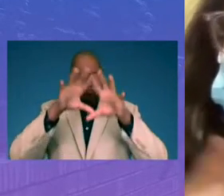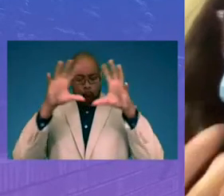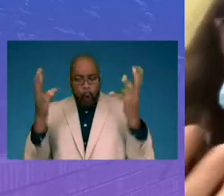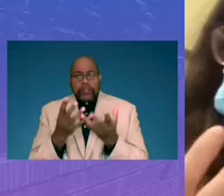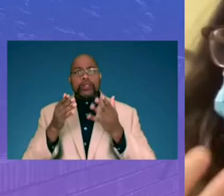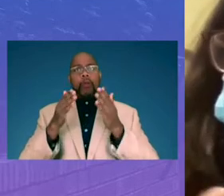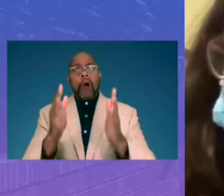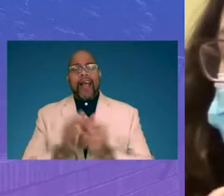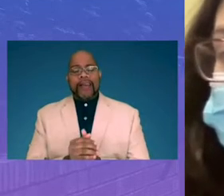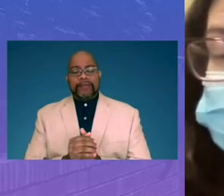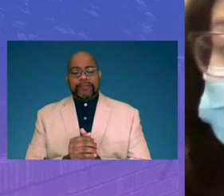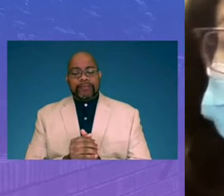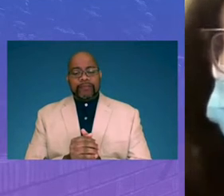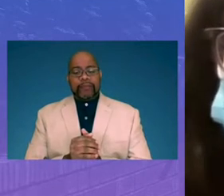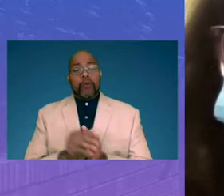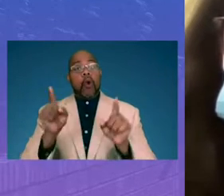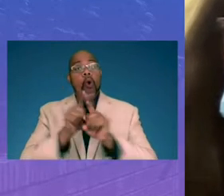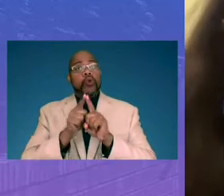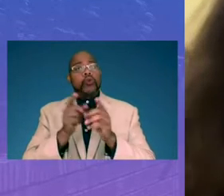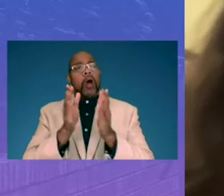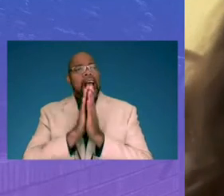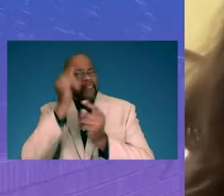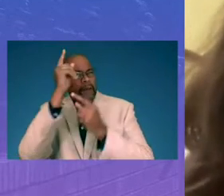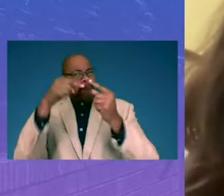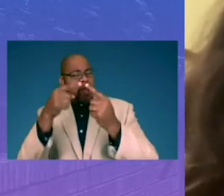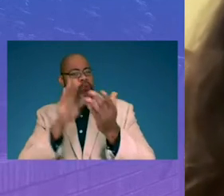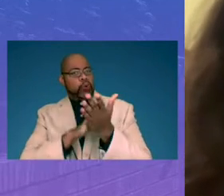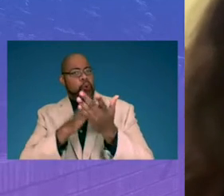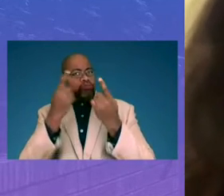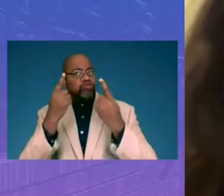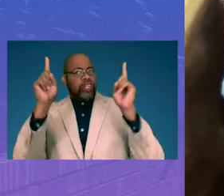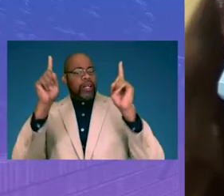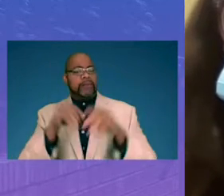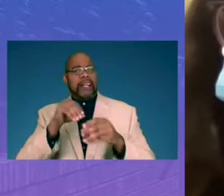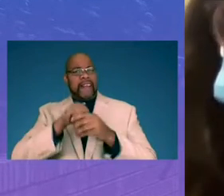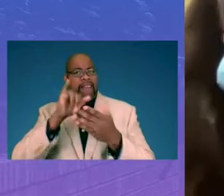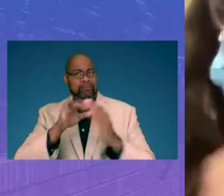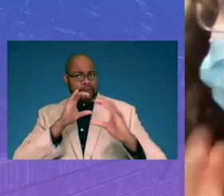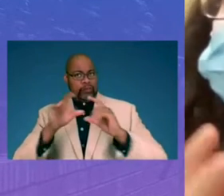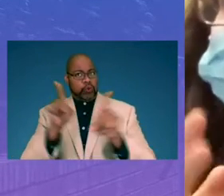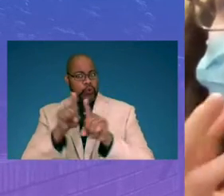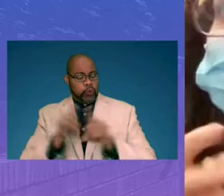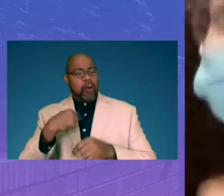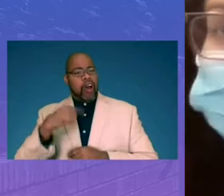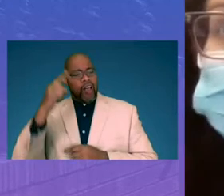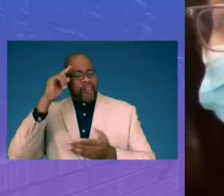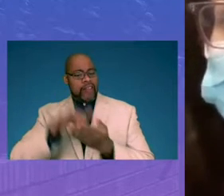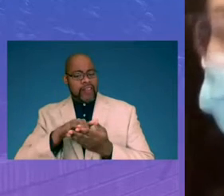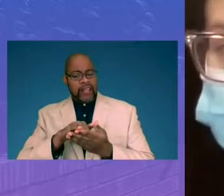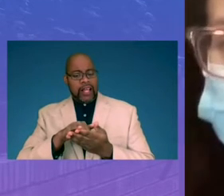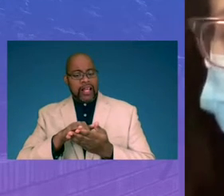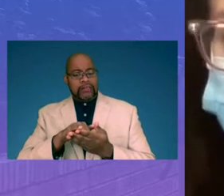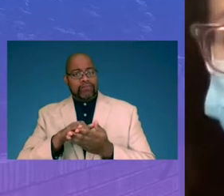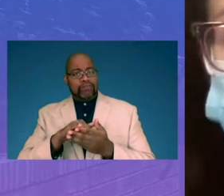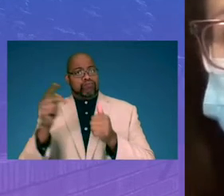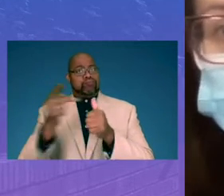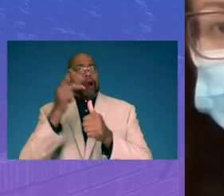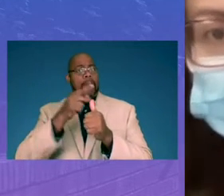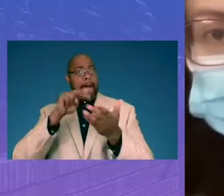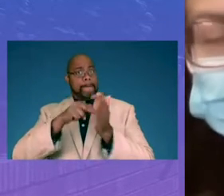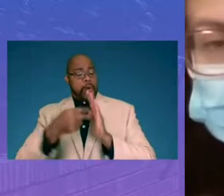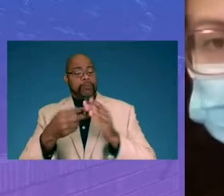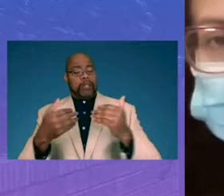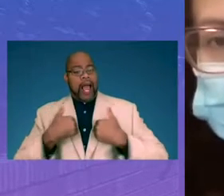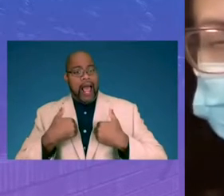We were also asked to think about academic achievement in this conversation as well. And I think the primary purpose of having a hub